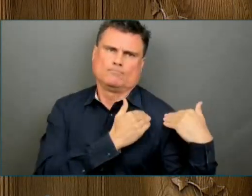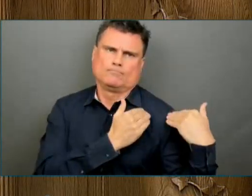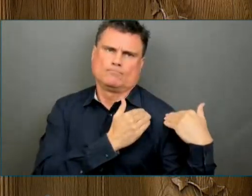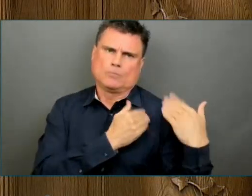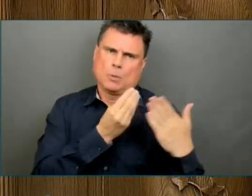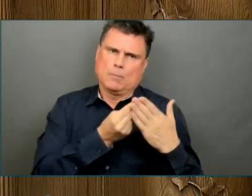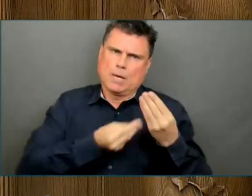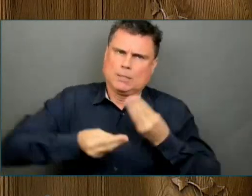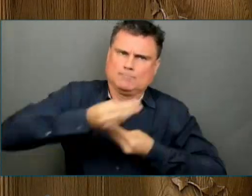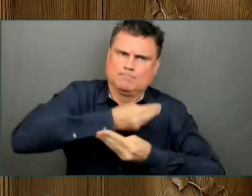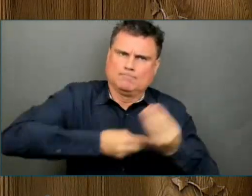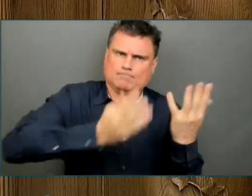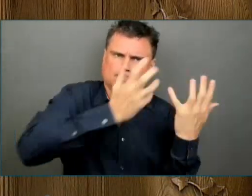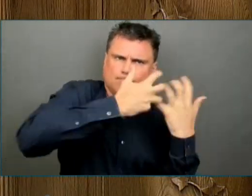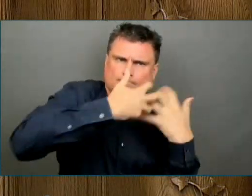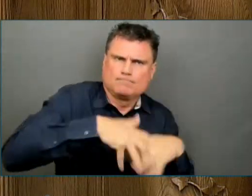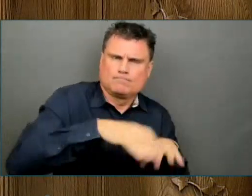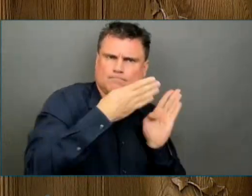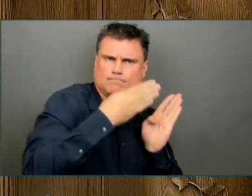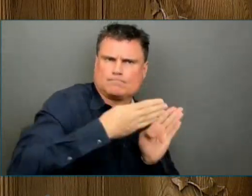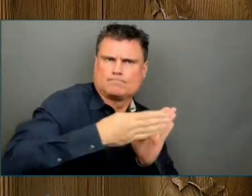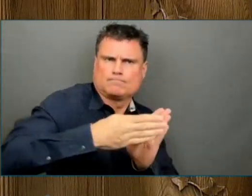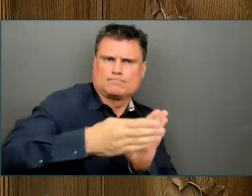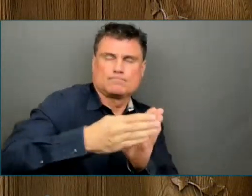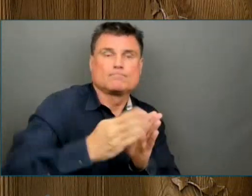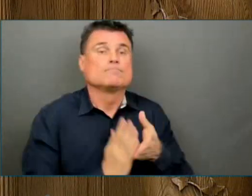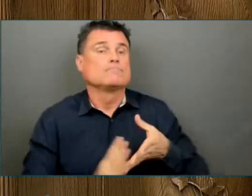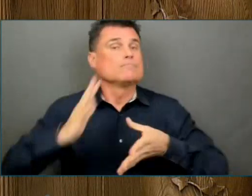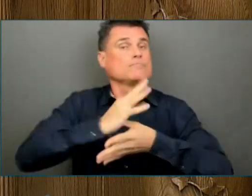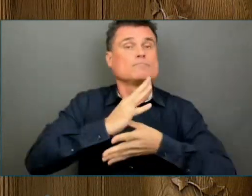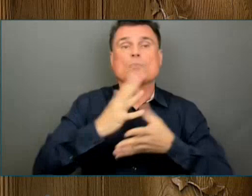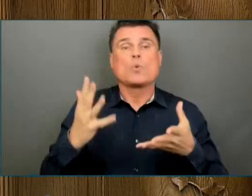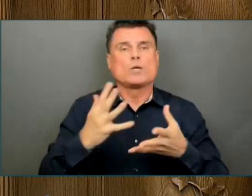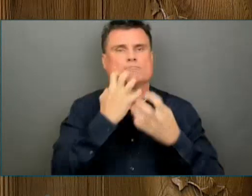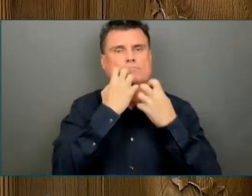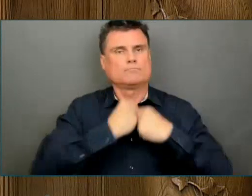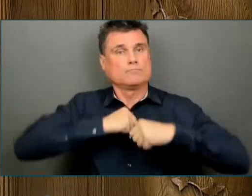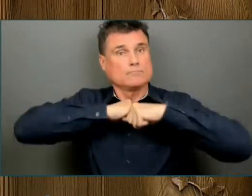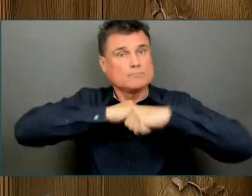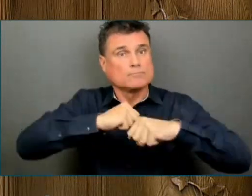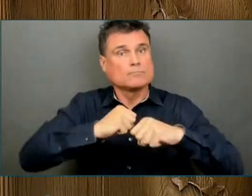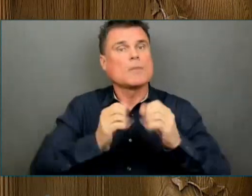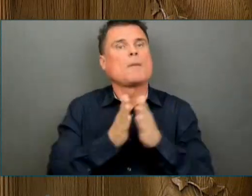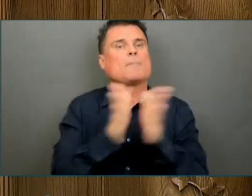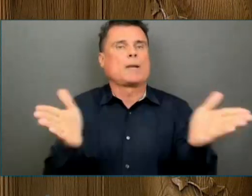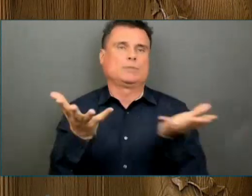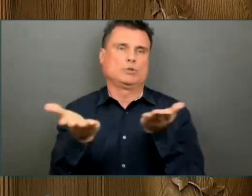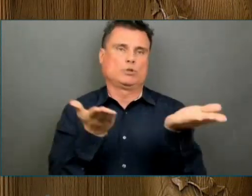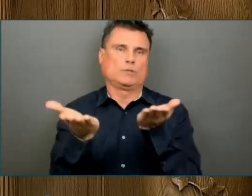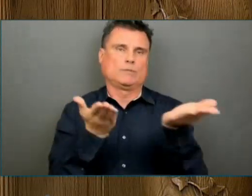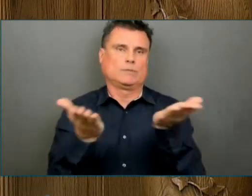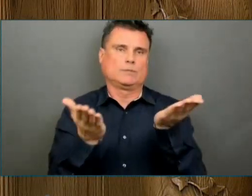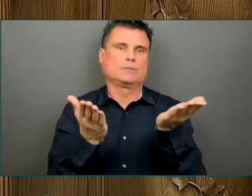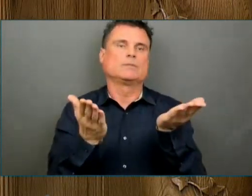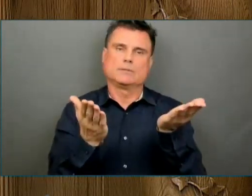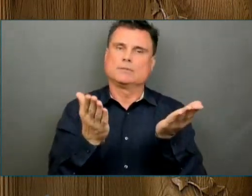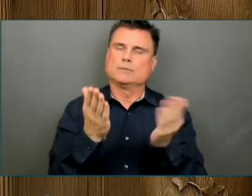protect the public services that British Columbians rely on and have proven critical in our fight against COVID-19.